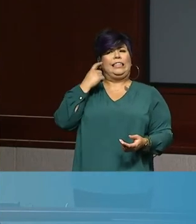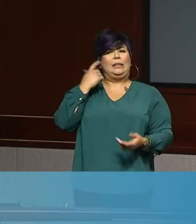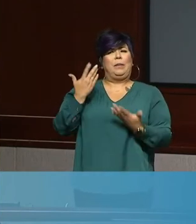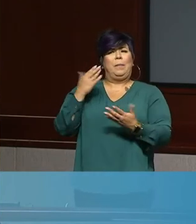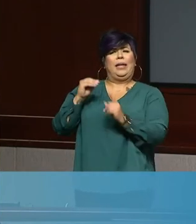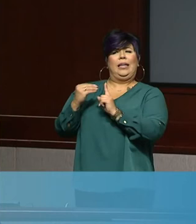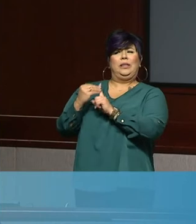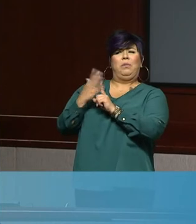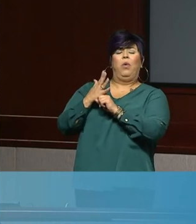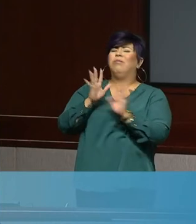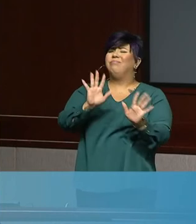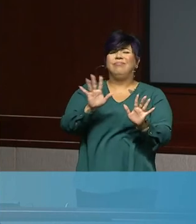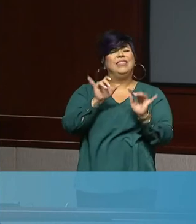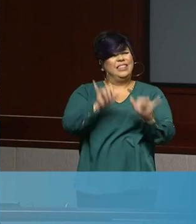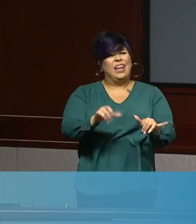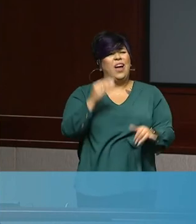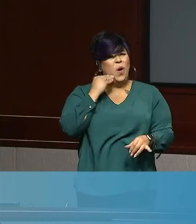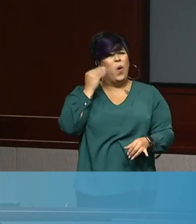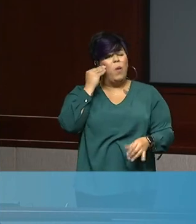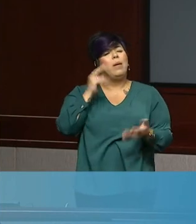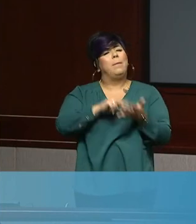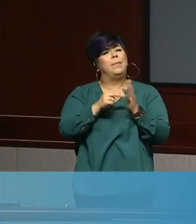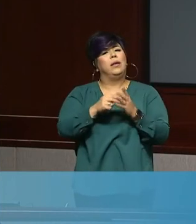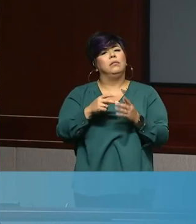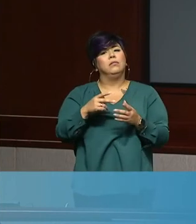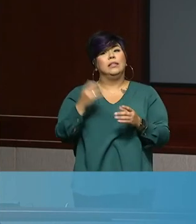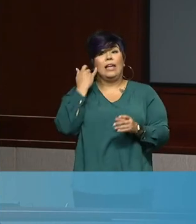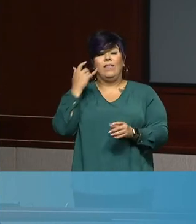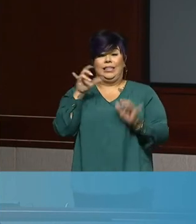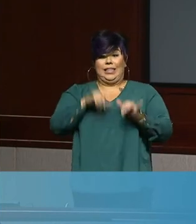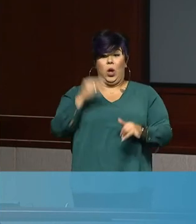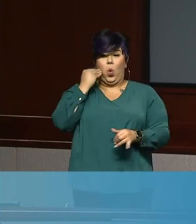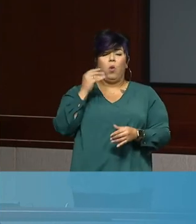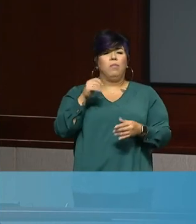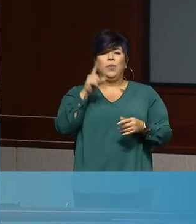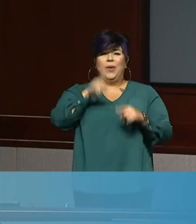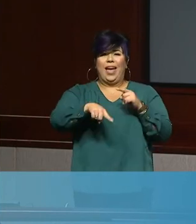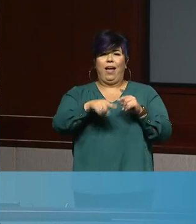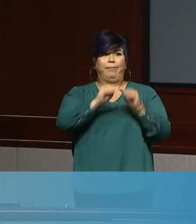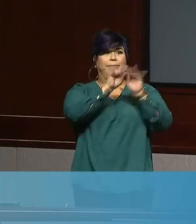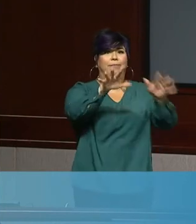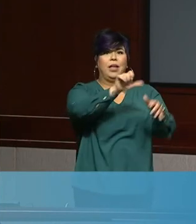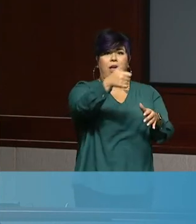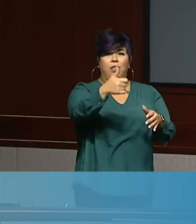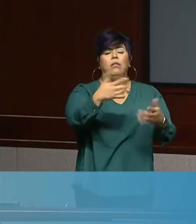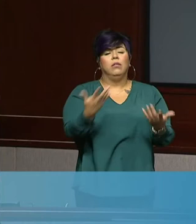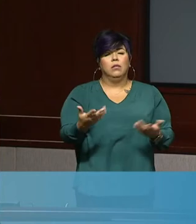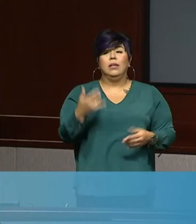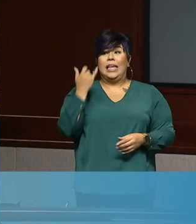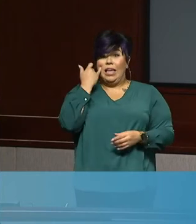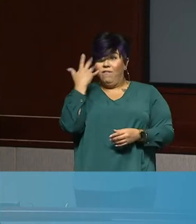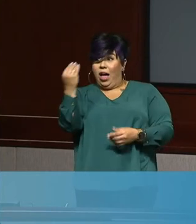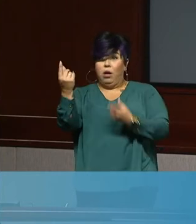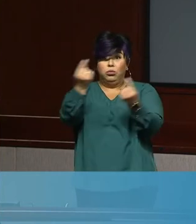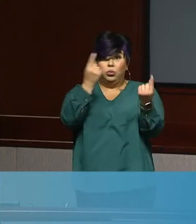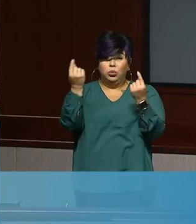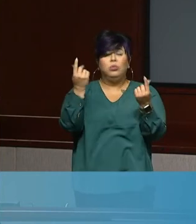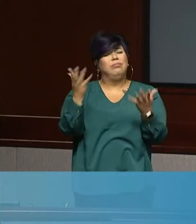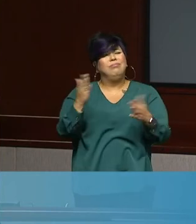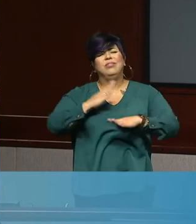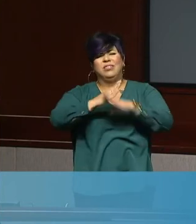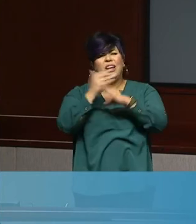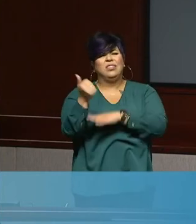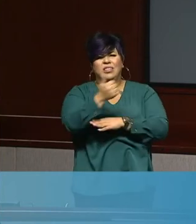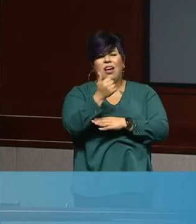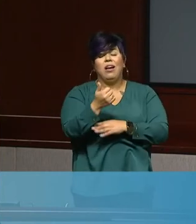COVID to stay home because that keeps you from transmitting to other people. Take all of the precautions that are recommended while you're out in the community. If you have